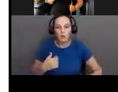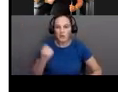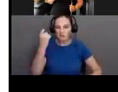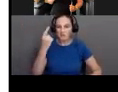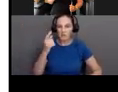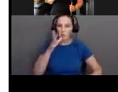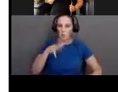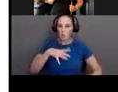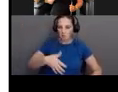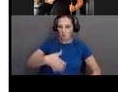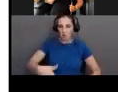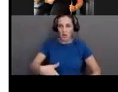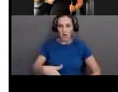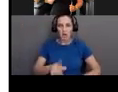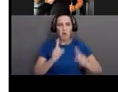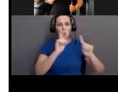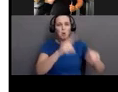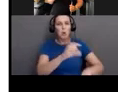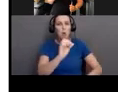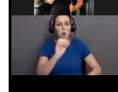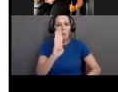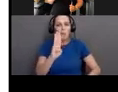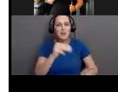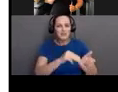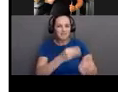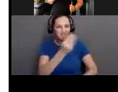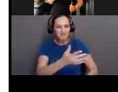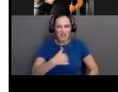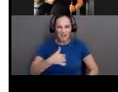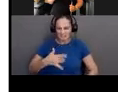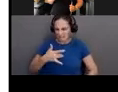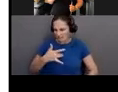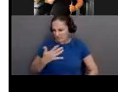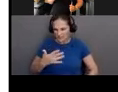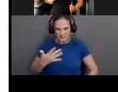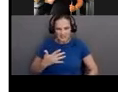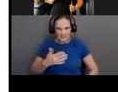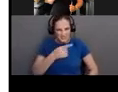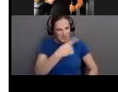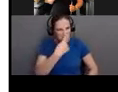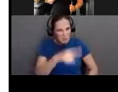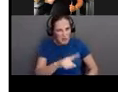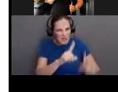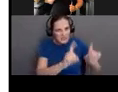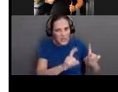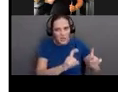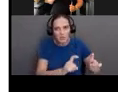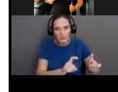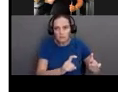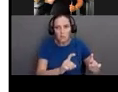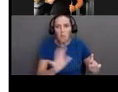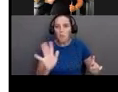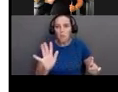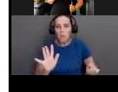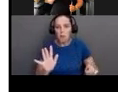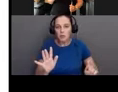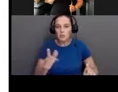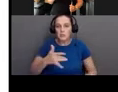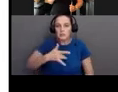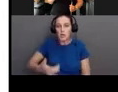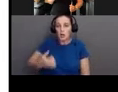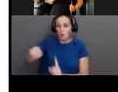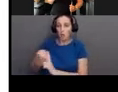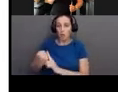I don't feel good. Can you check me for whatever this might be? Because most people don't know that they have it. If they do have